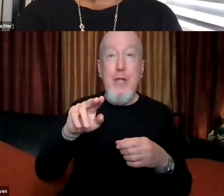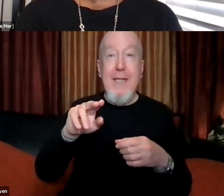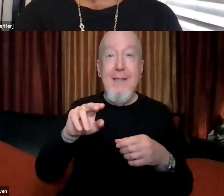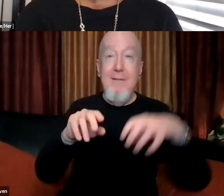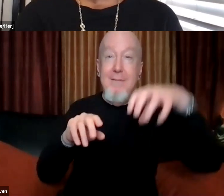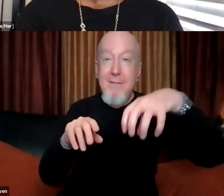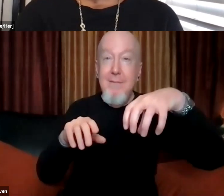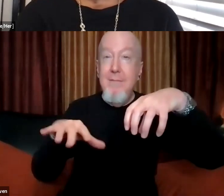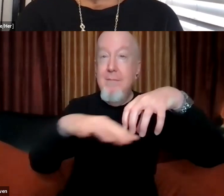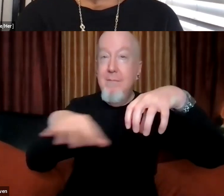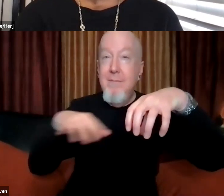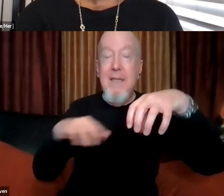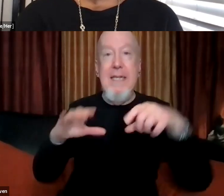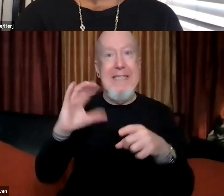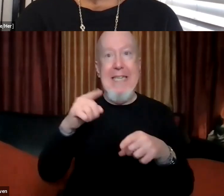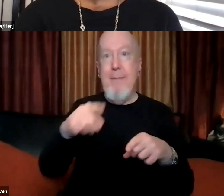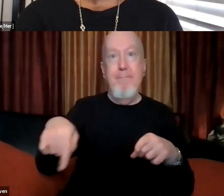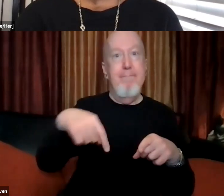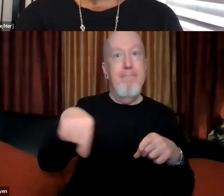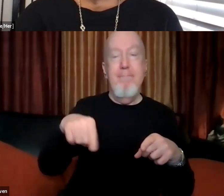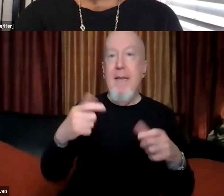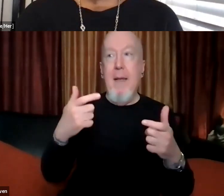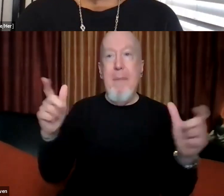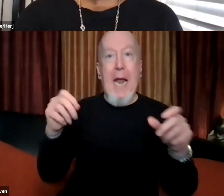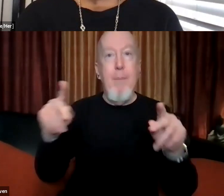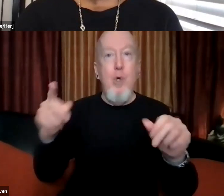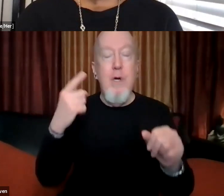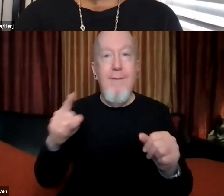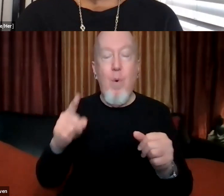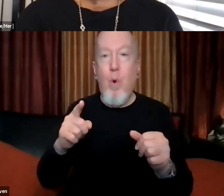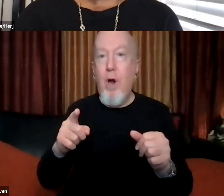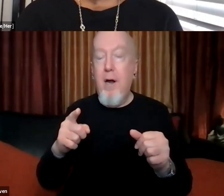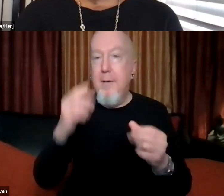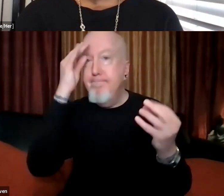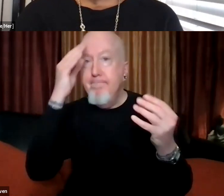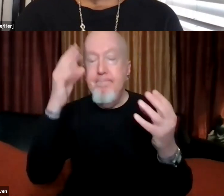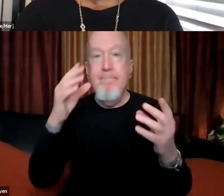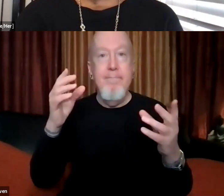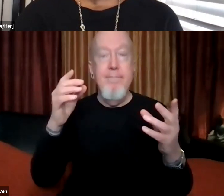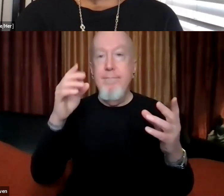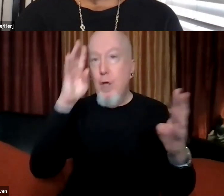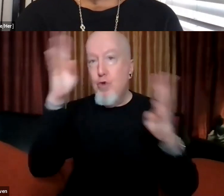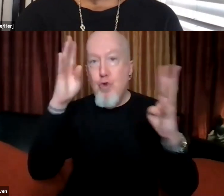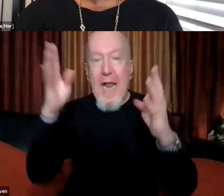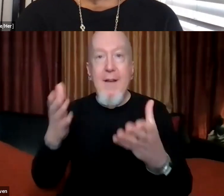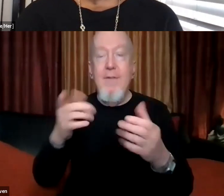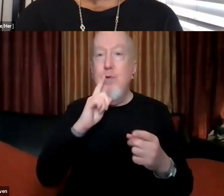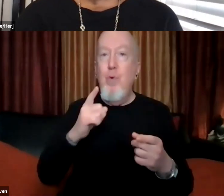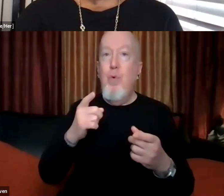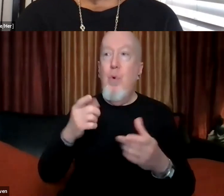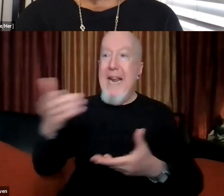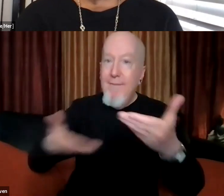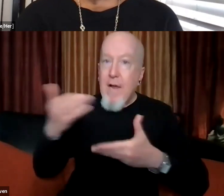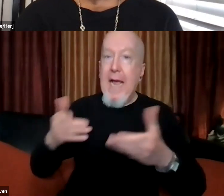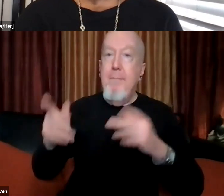for, um, for exploration and creativity that could, could really invite people into